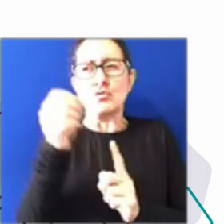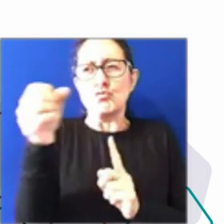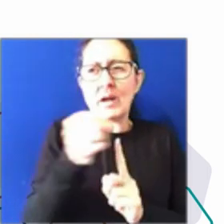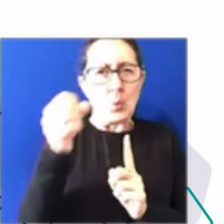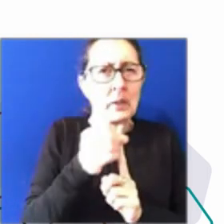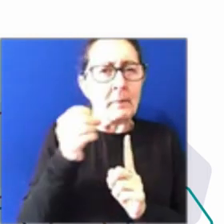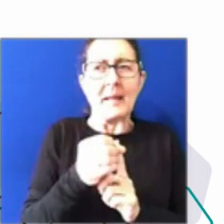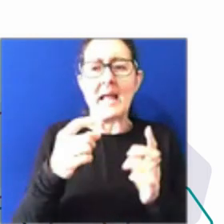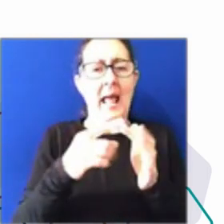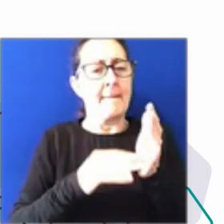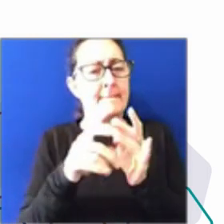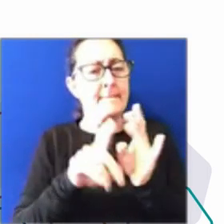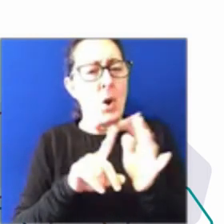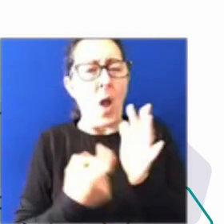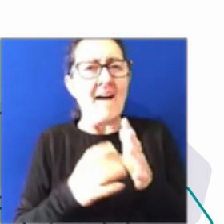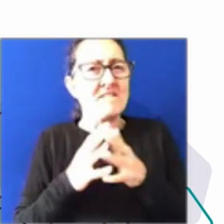flexibility.